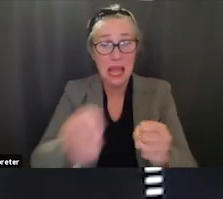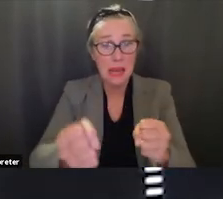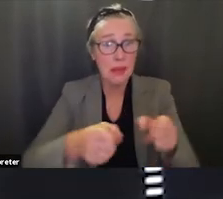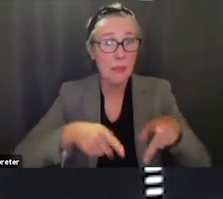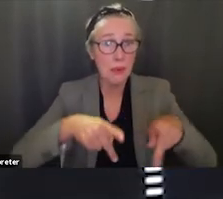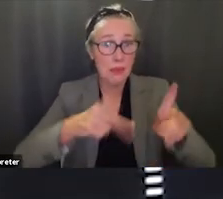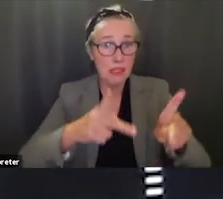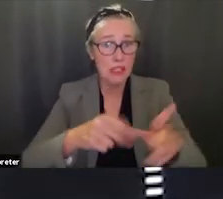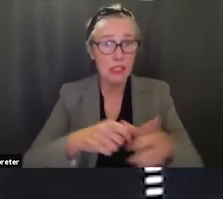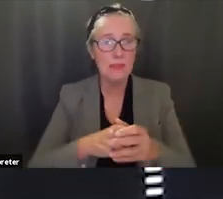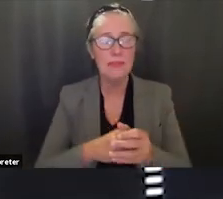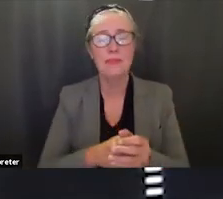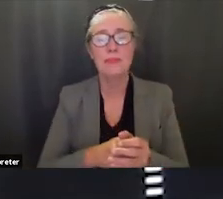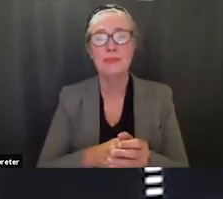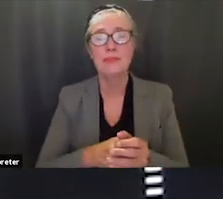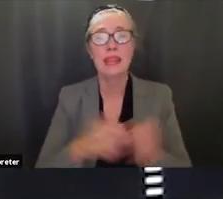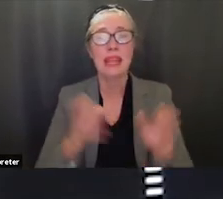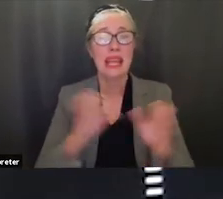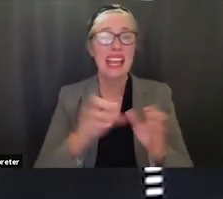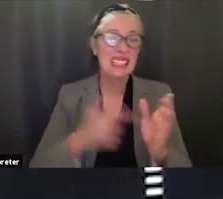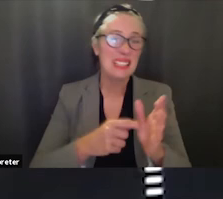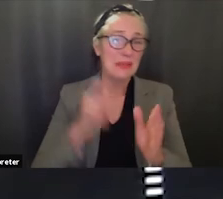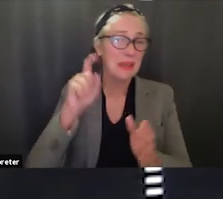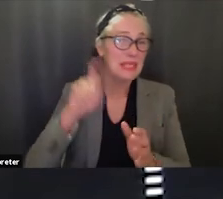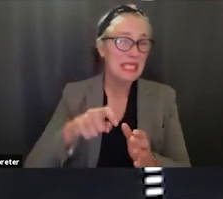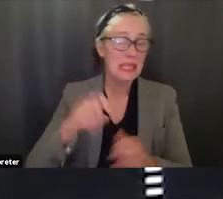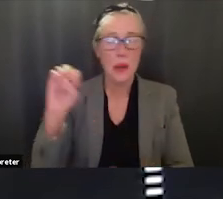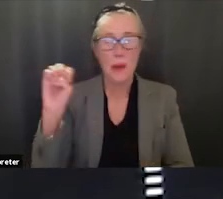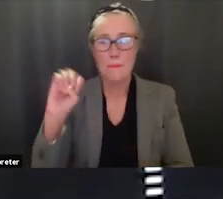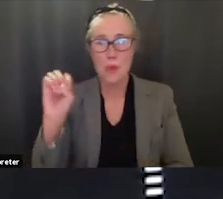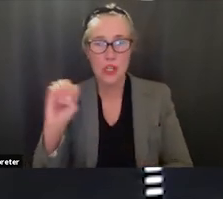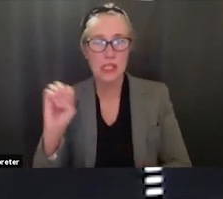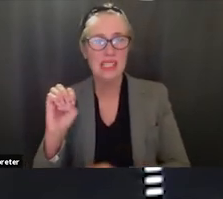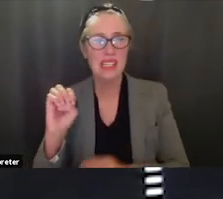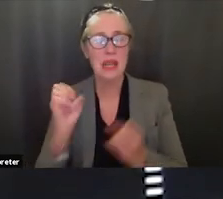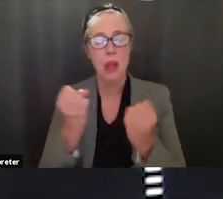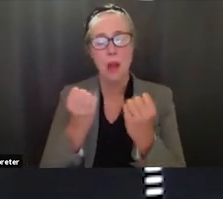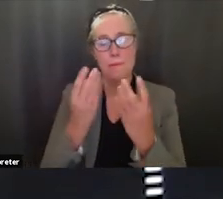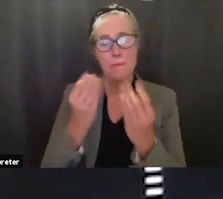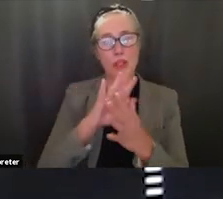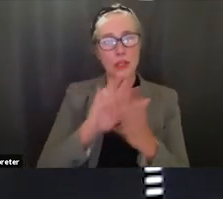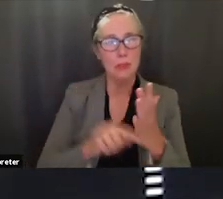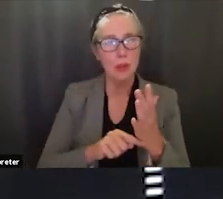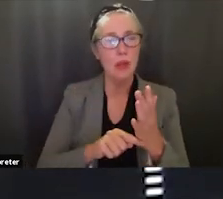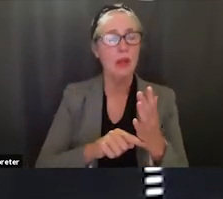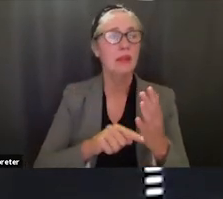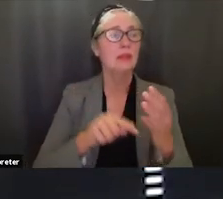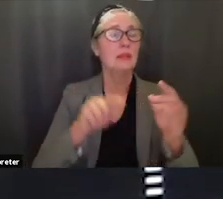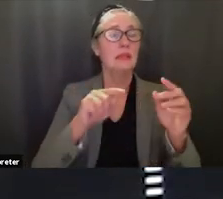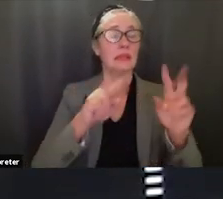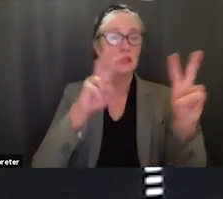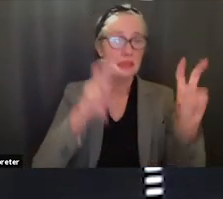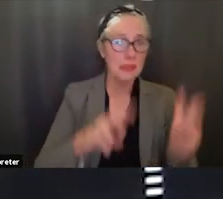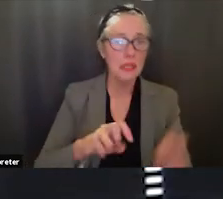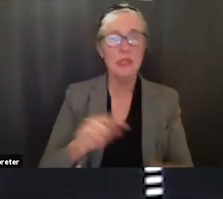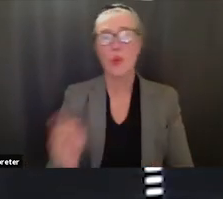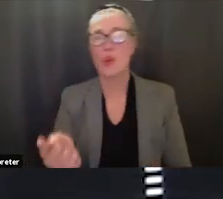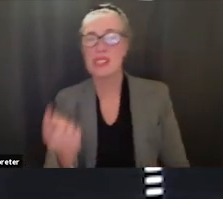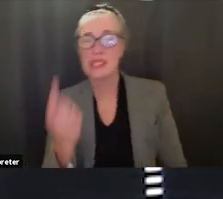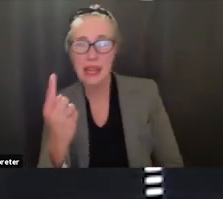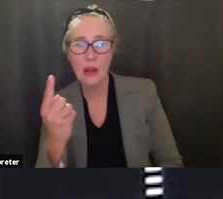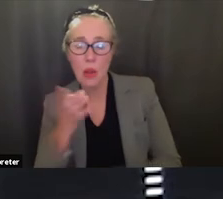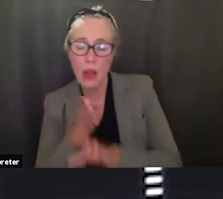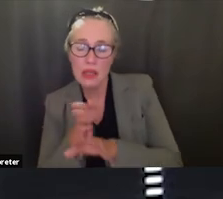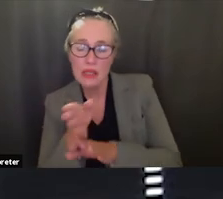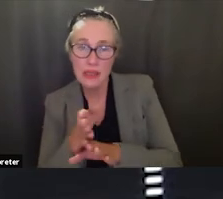and sometimes we'll have a need to get an emergency multiple subject in single subject and we have to provide this